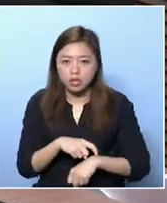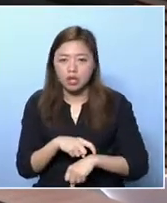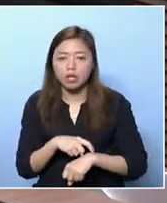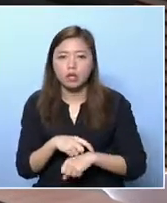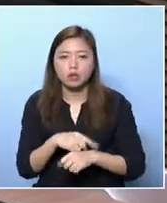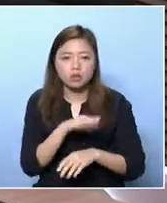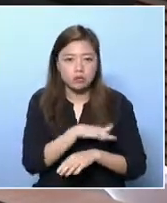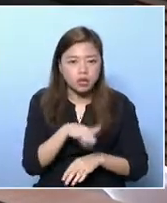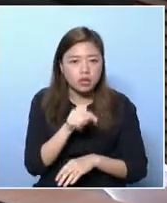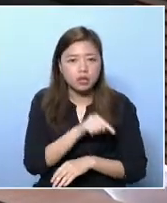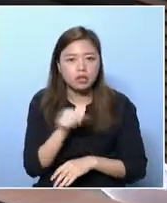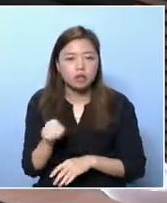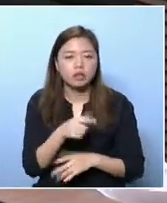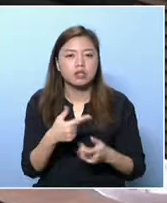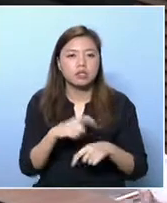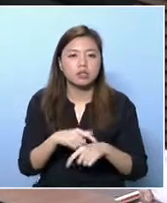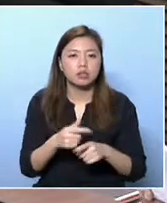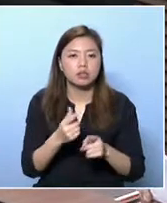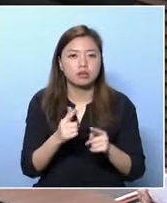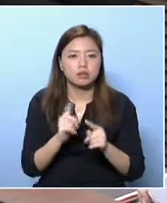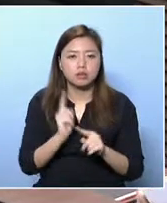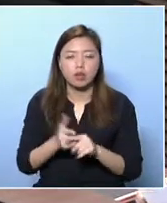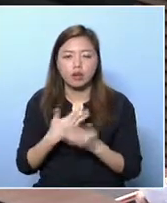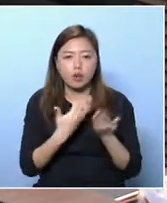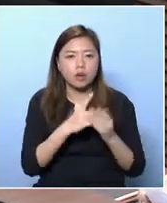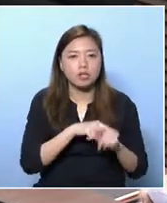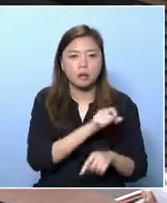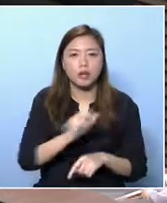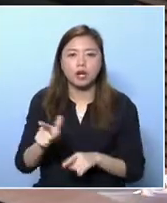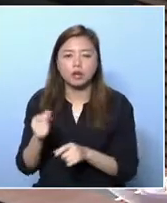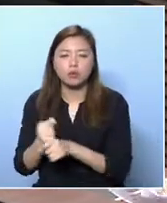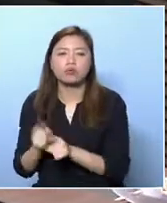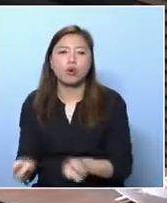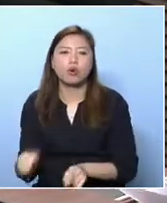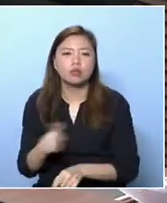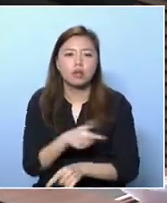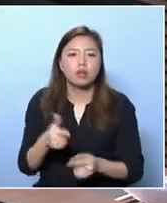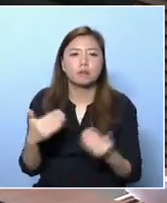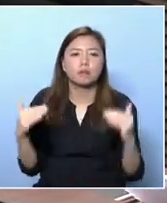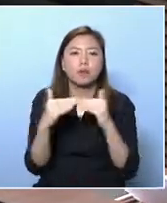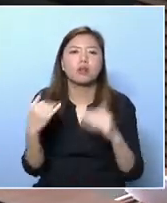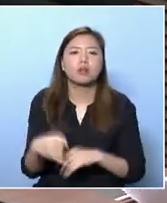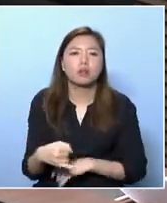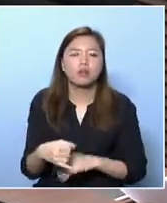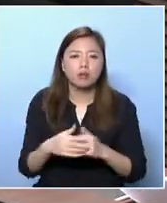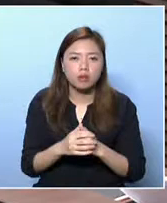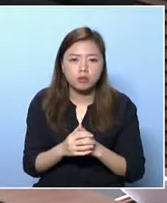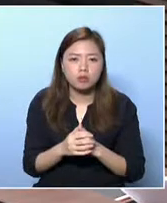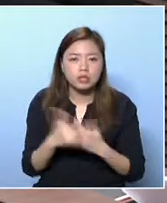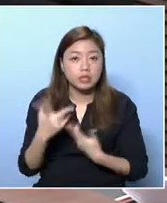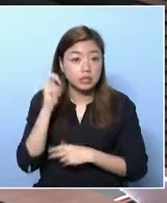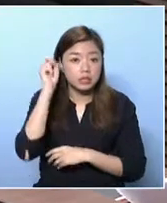So if a mother works, he will not be able to take care of her